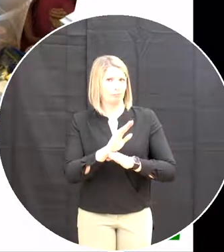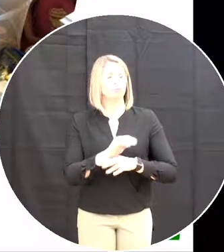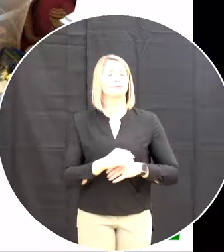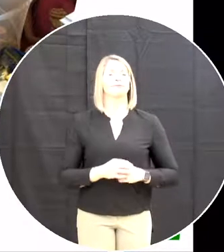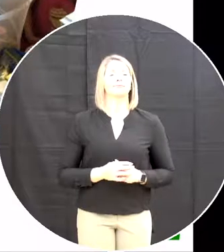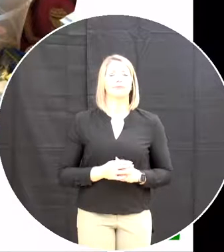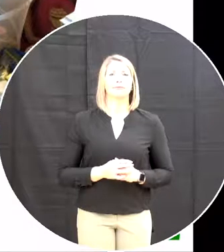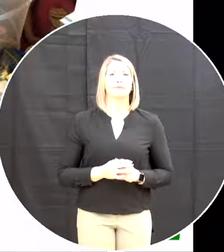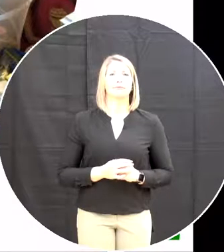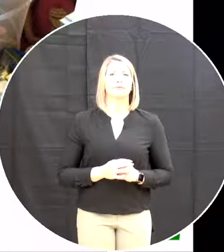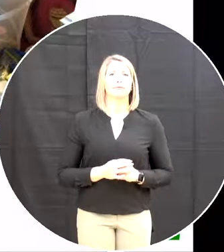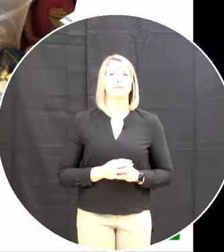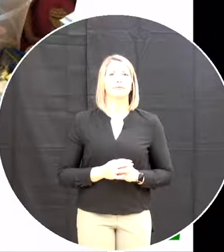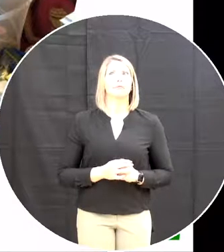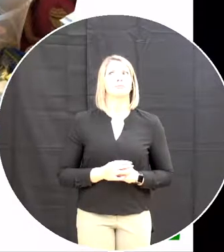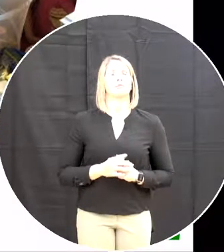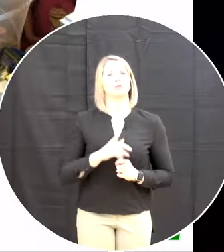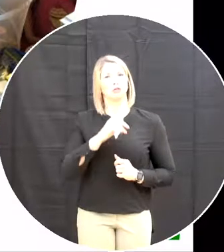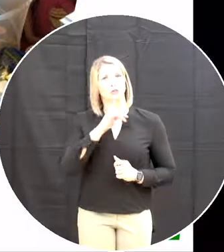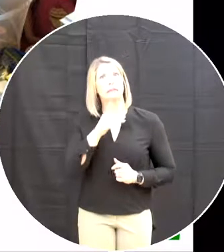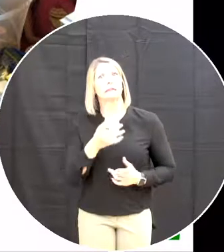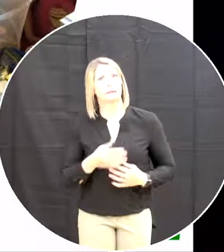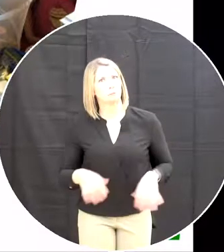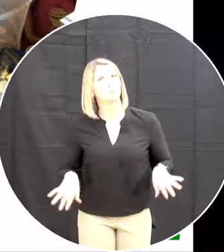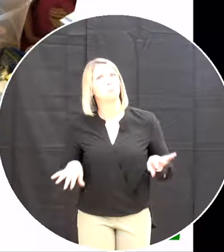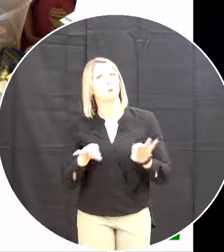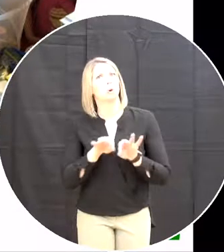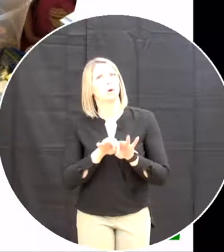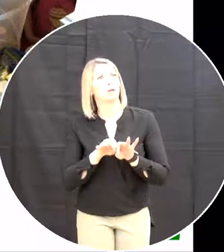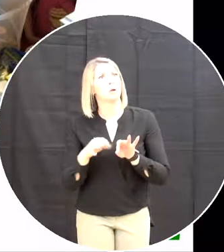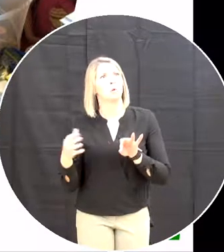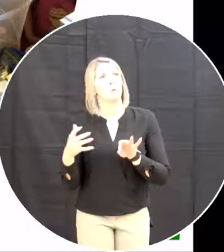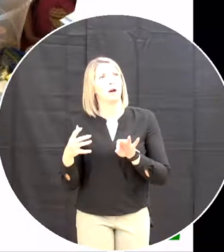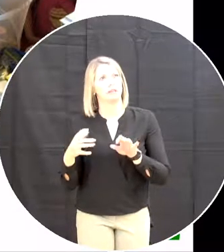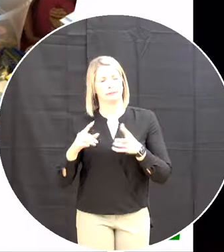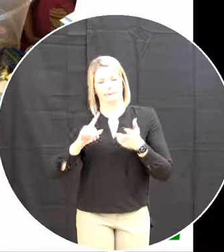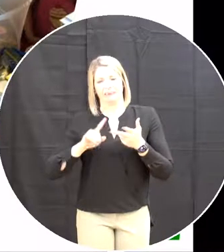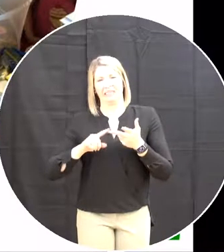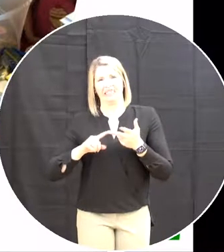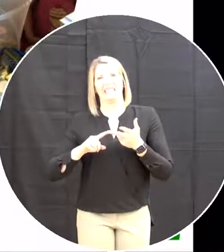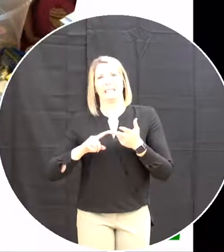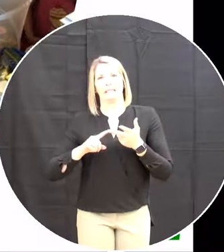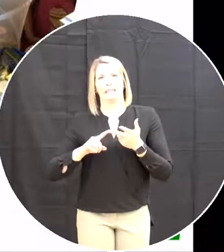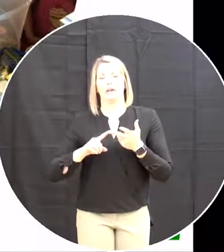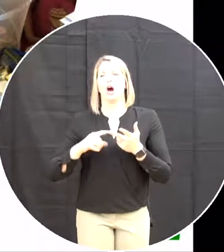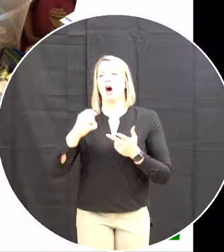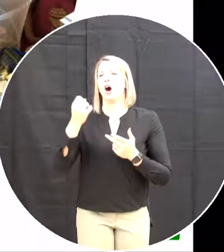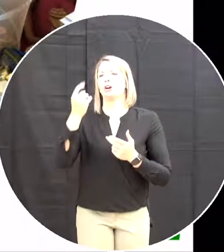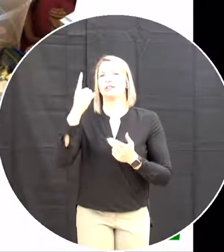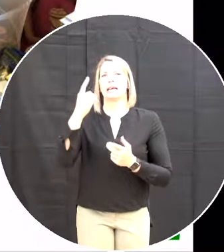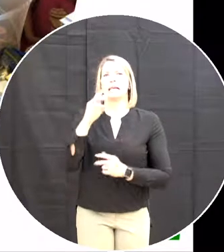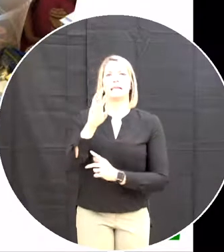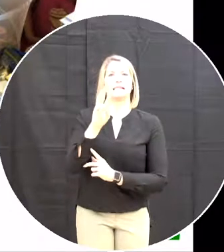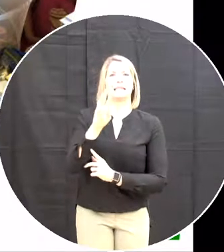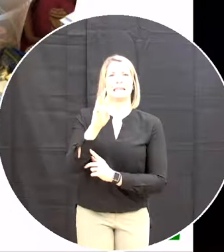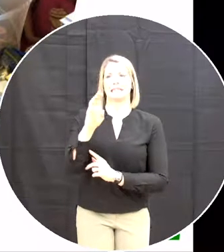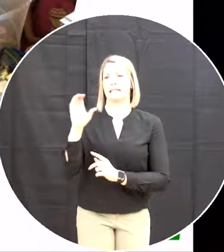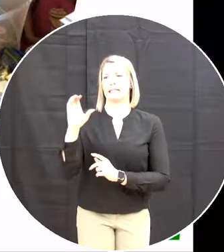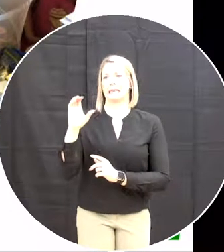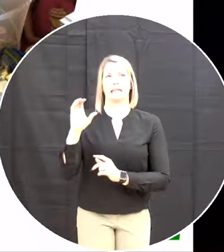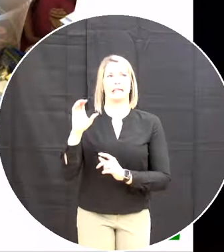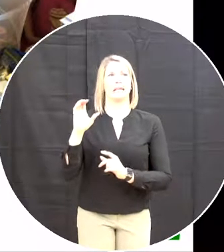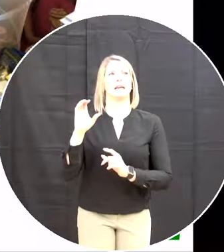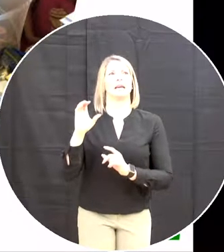It's really important to master the six C's You know, creativity, collaboration,